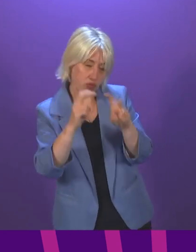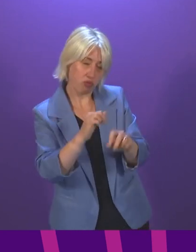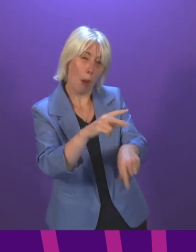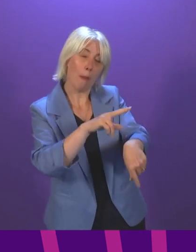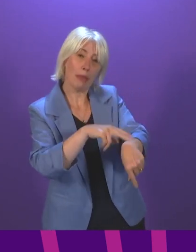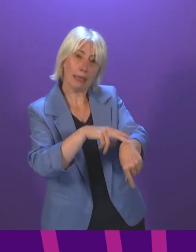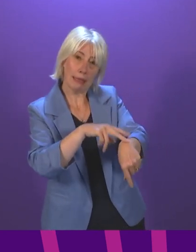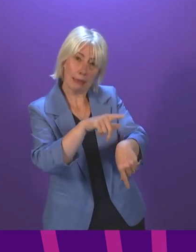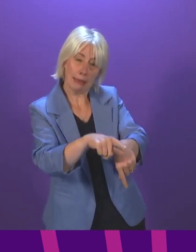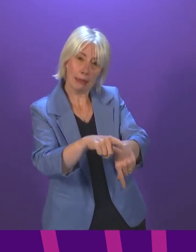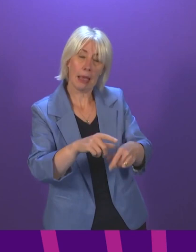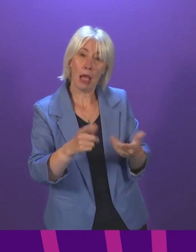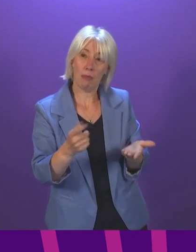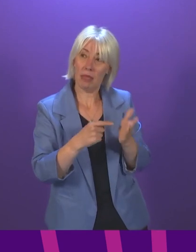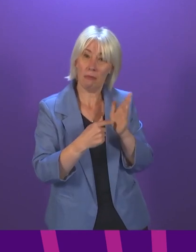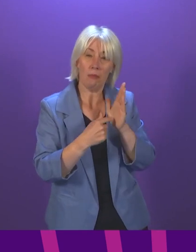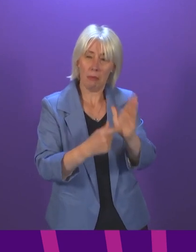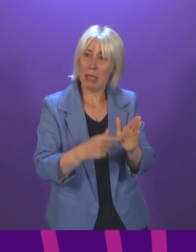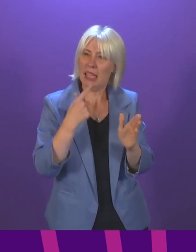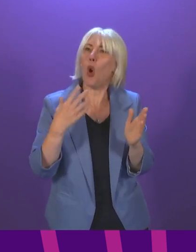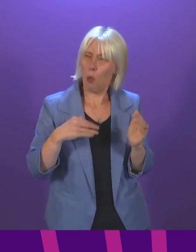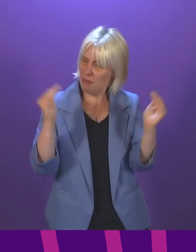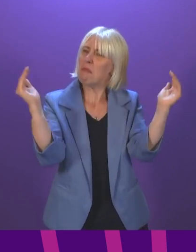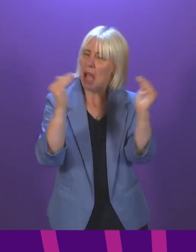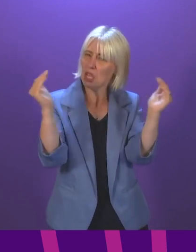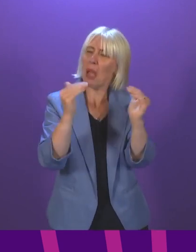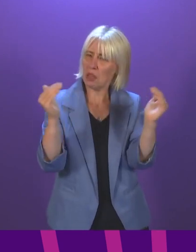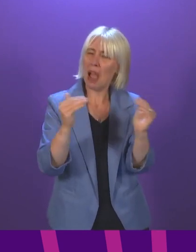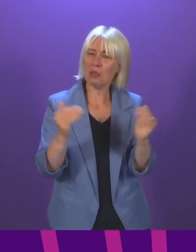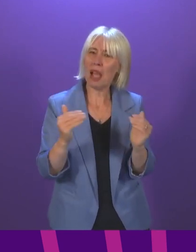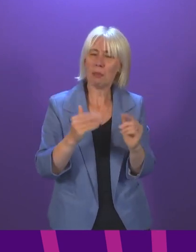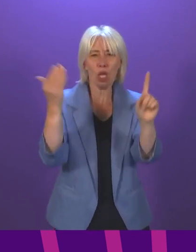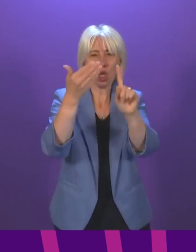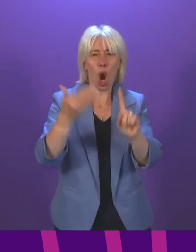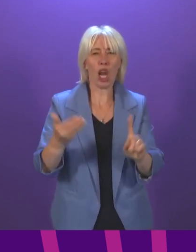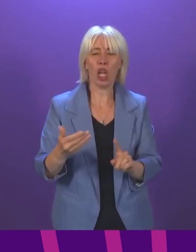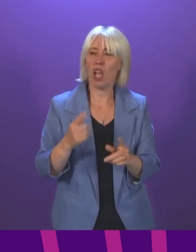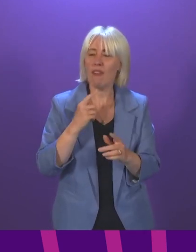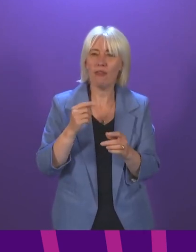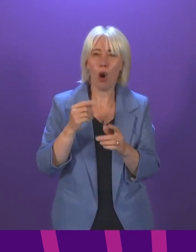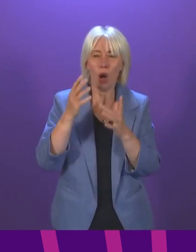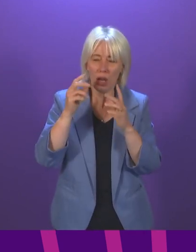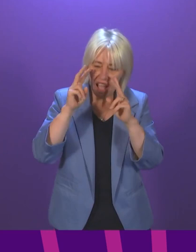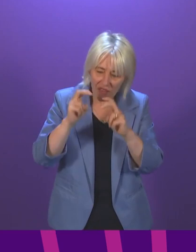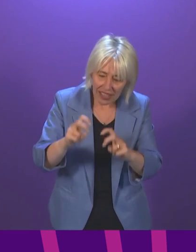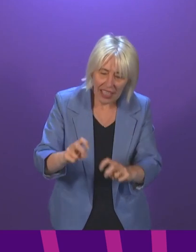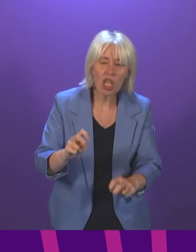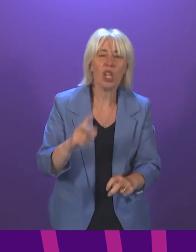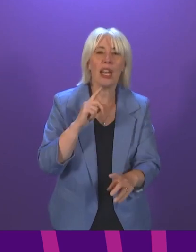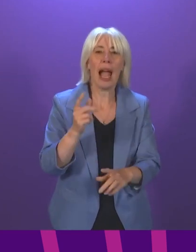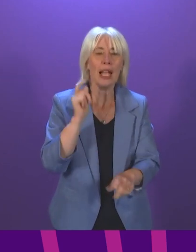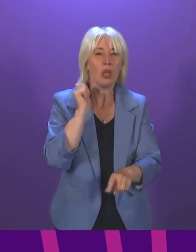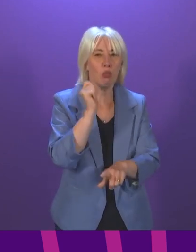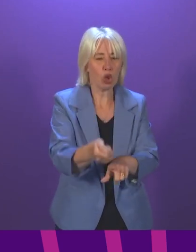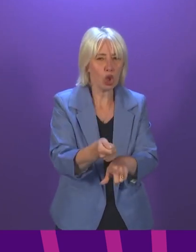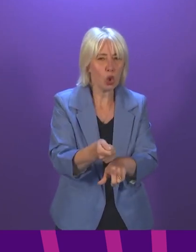had been setting cases to show it was meeting targets for investigation and prosecution by freezing cases and ignoring the